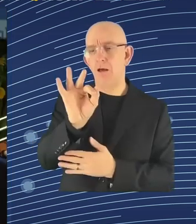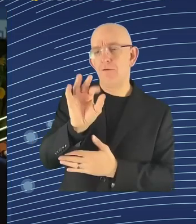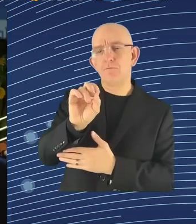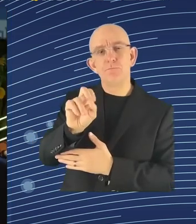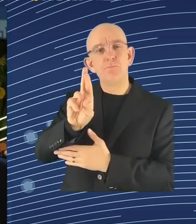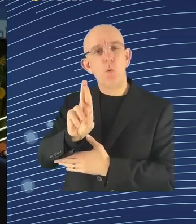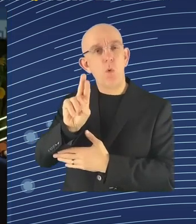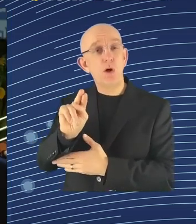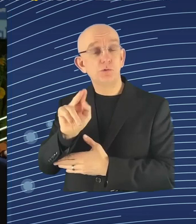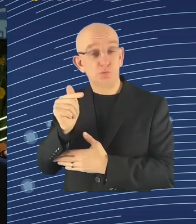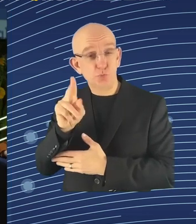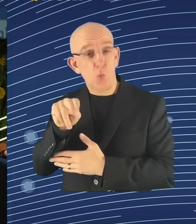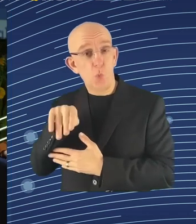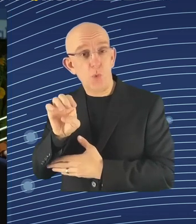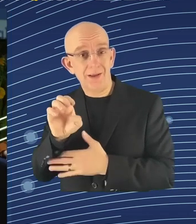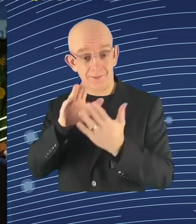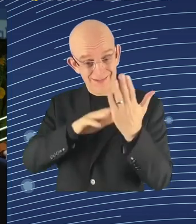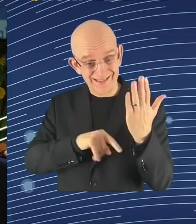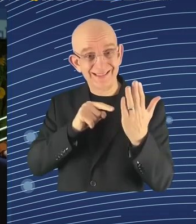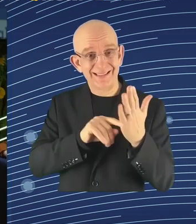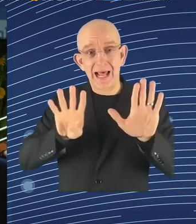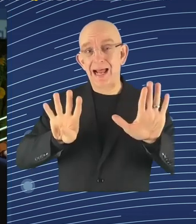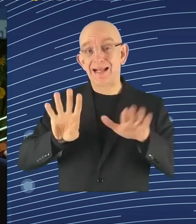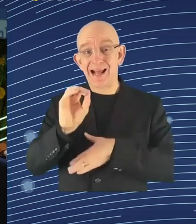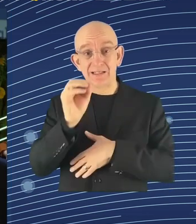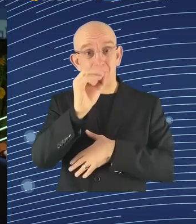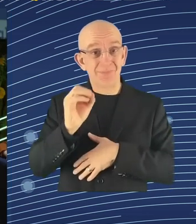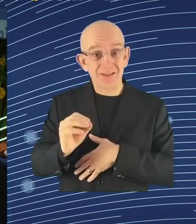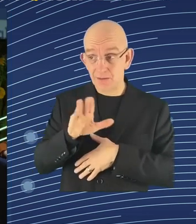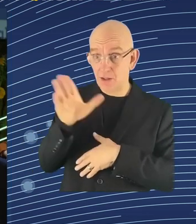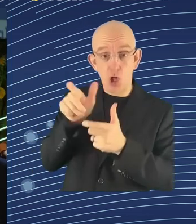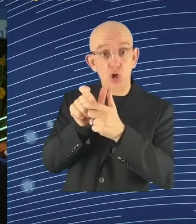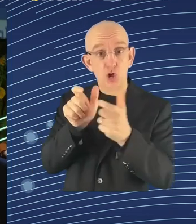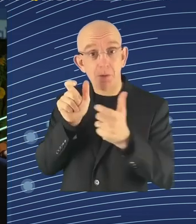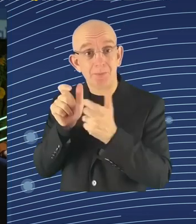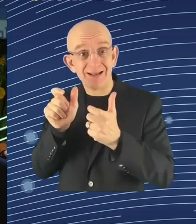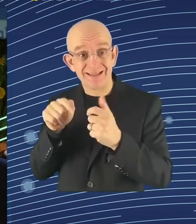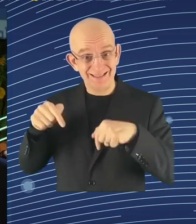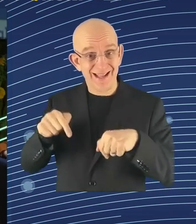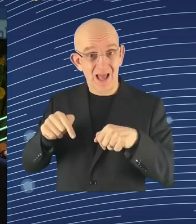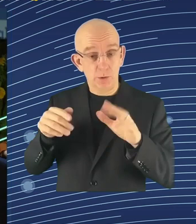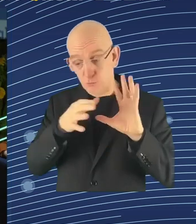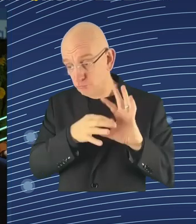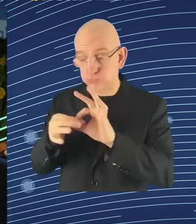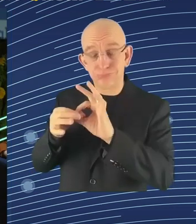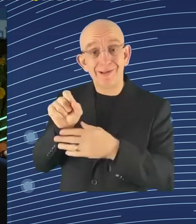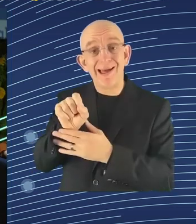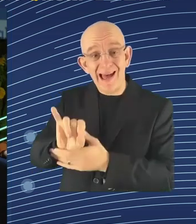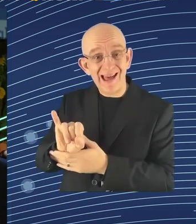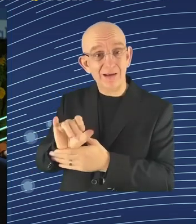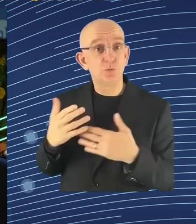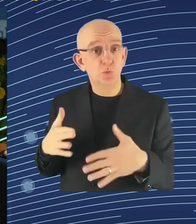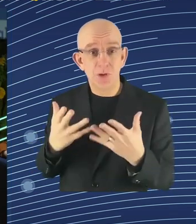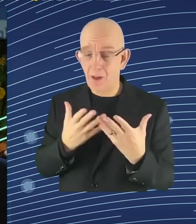this is an important issue that we get the right rules to guarantee the protection and also the rights of workers and